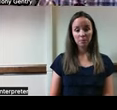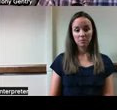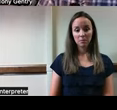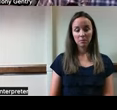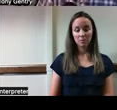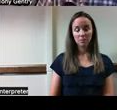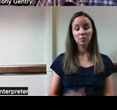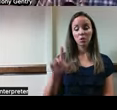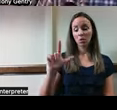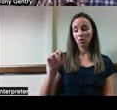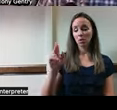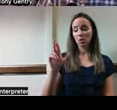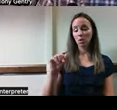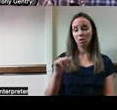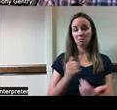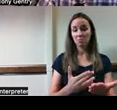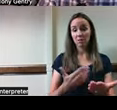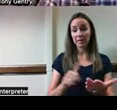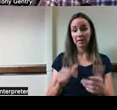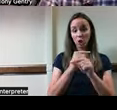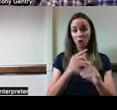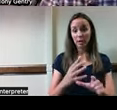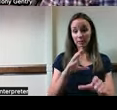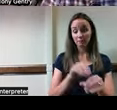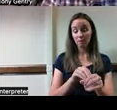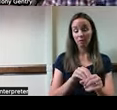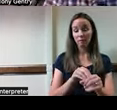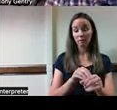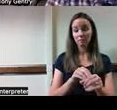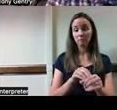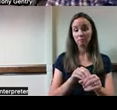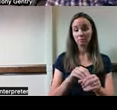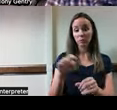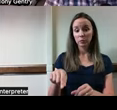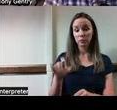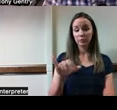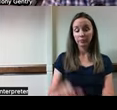Laura is suggesting that there may be guardians involved who may want to be involved as well.